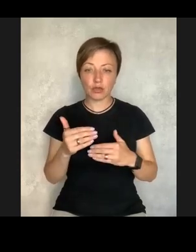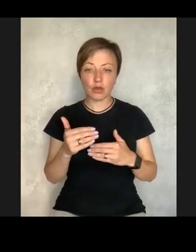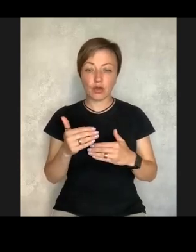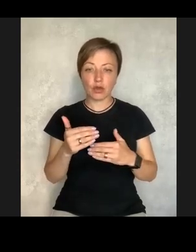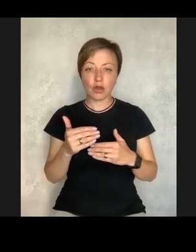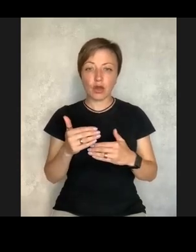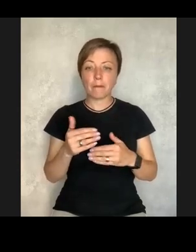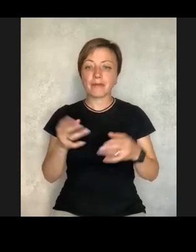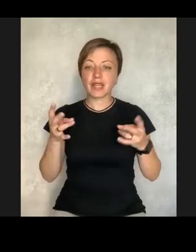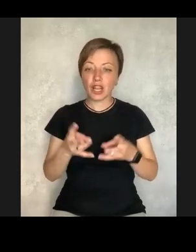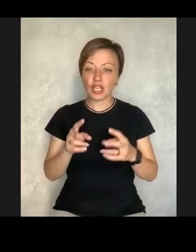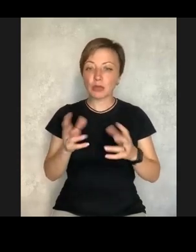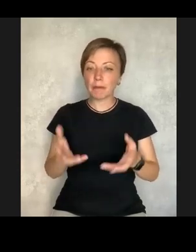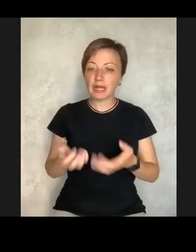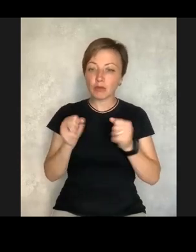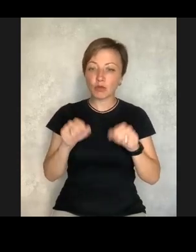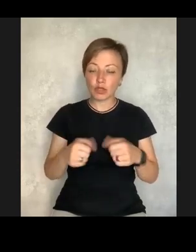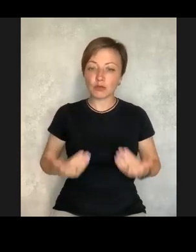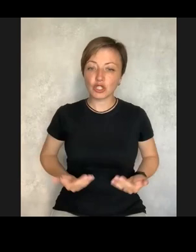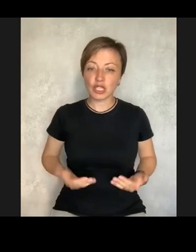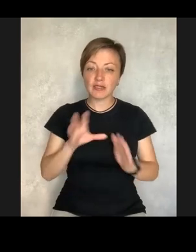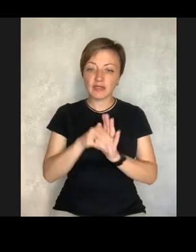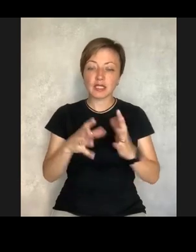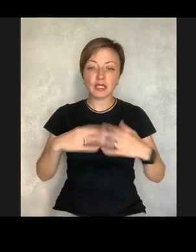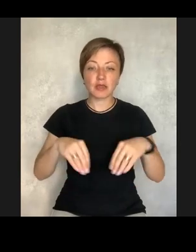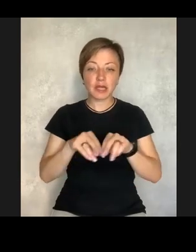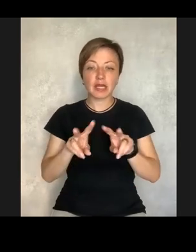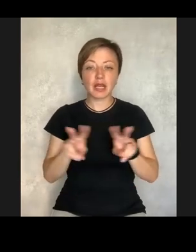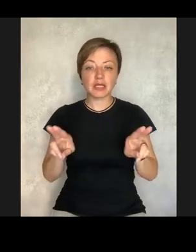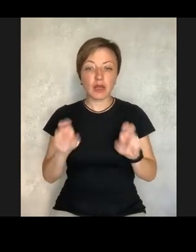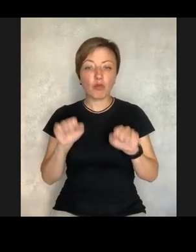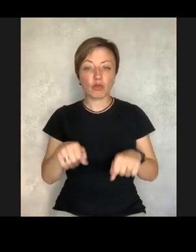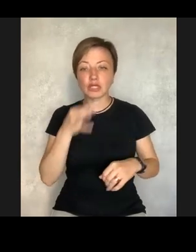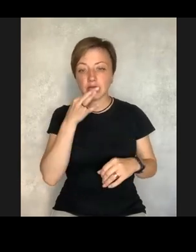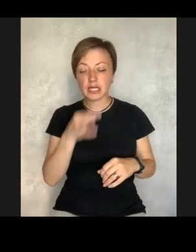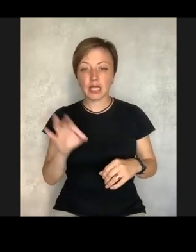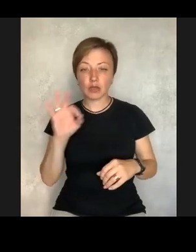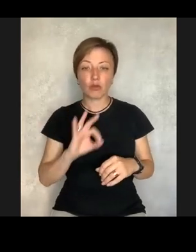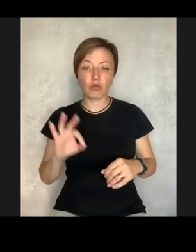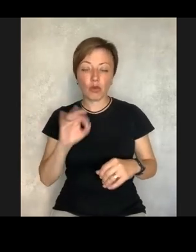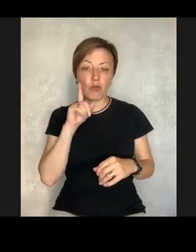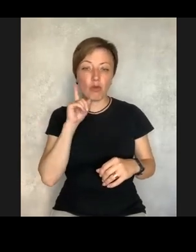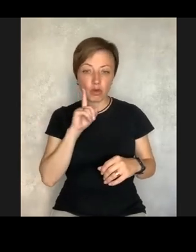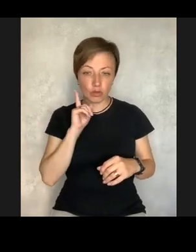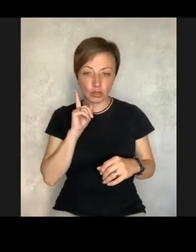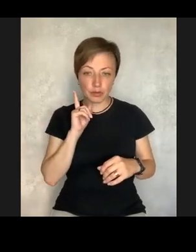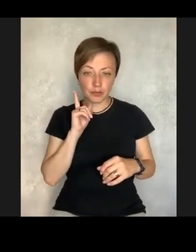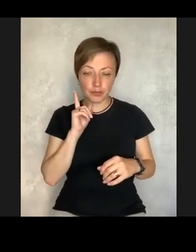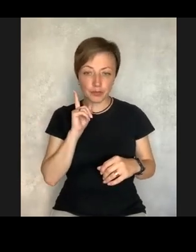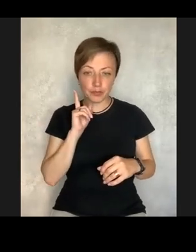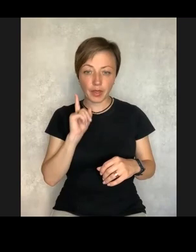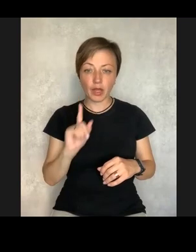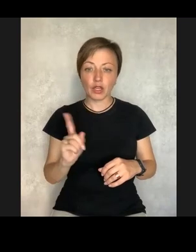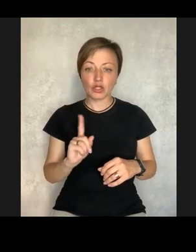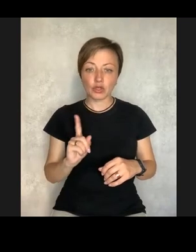with disabilities disabilities with the due care and support could live in families. And we could say the same about the young adults,